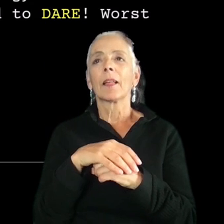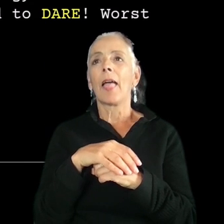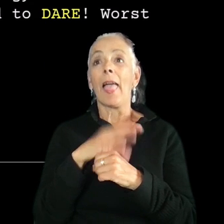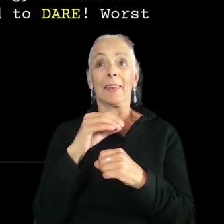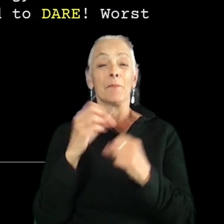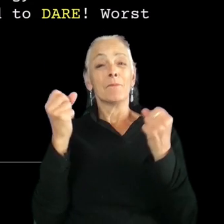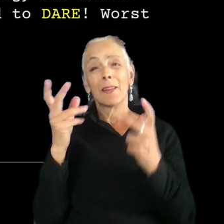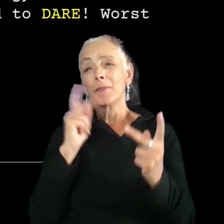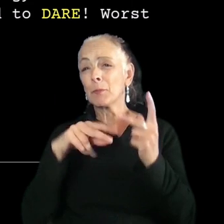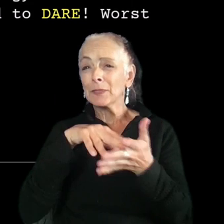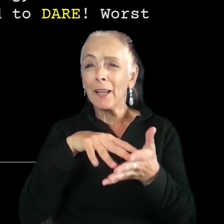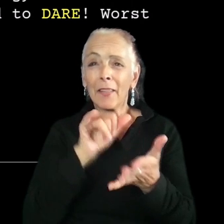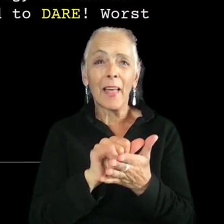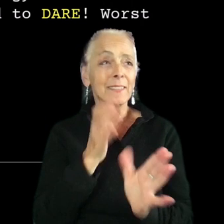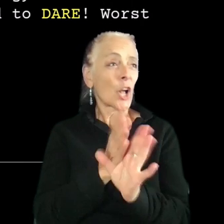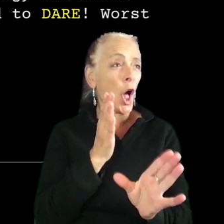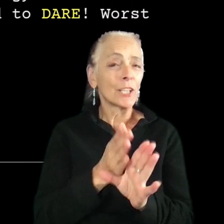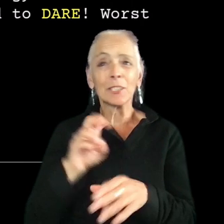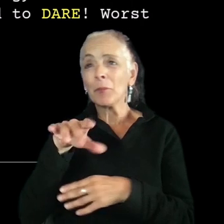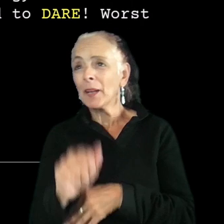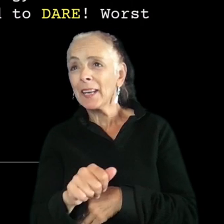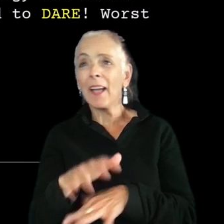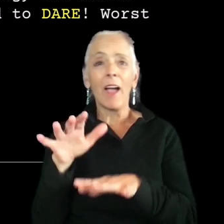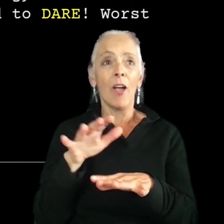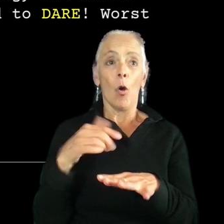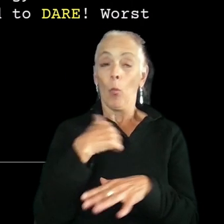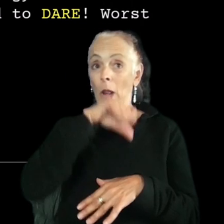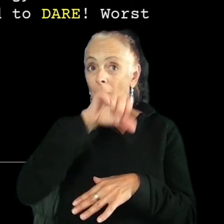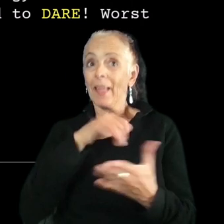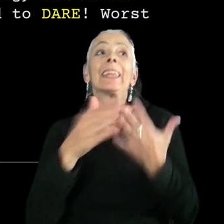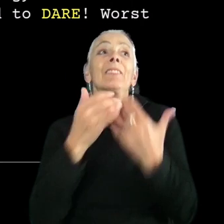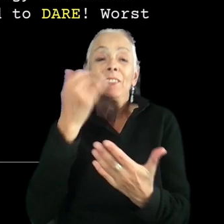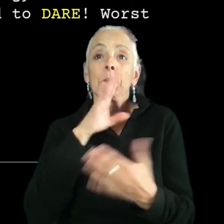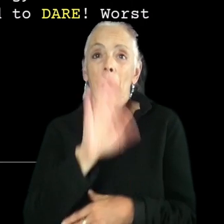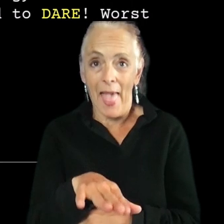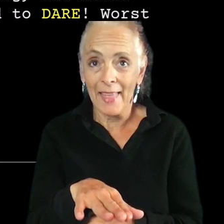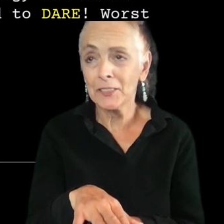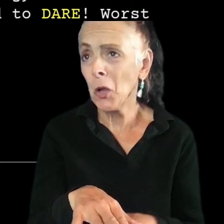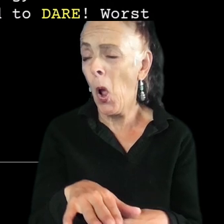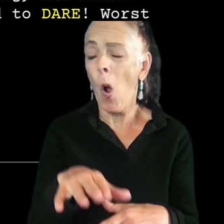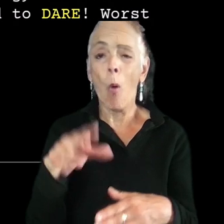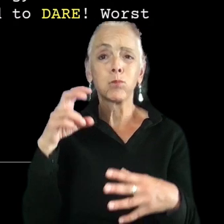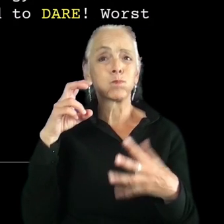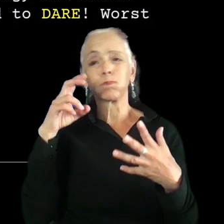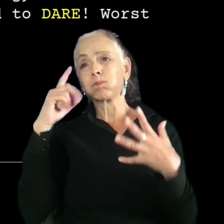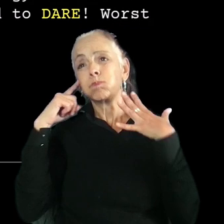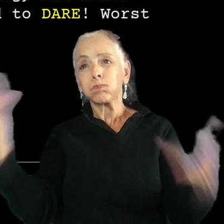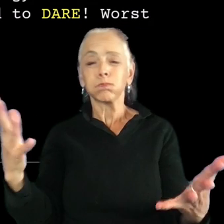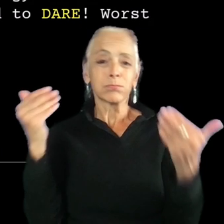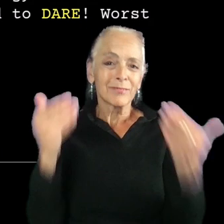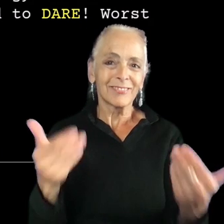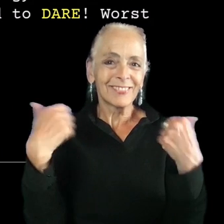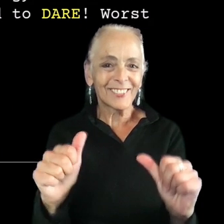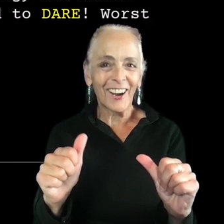and media. We often love it when it's bad, even. So, don't be afraid to dare, because worst case, you can